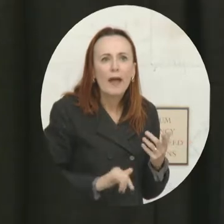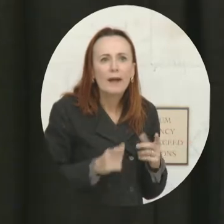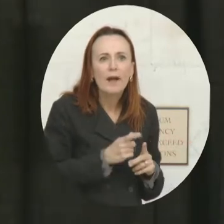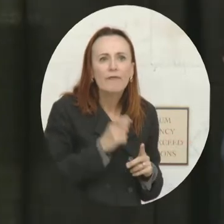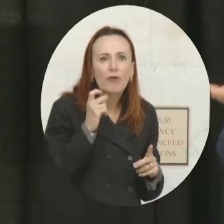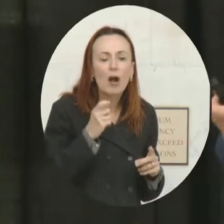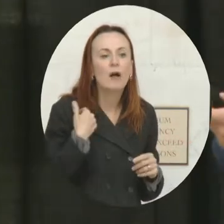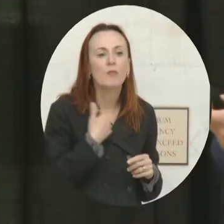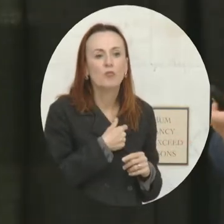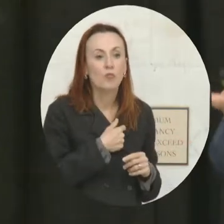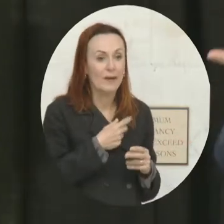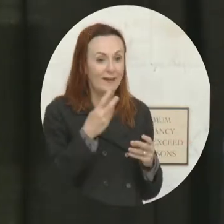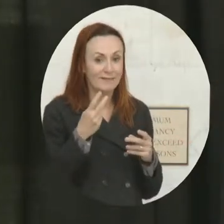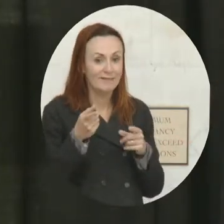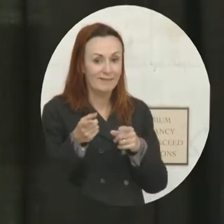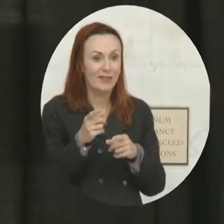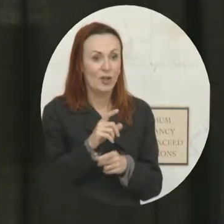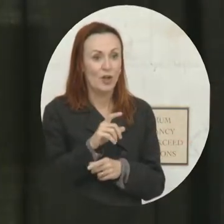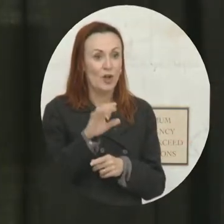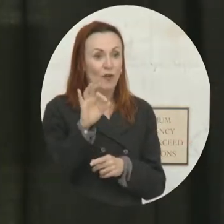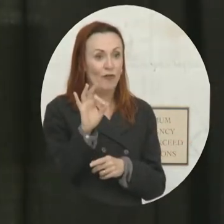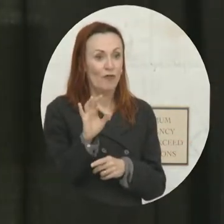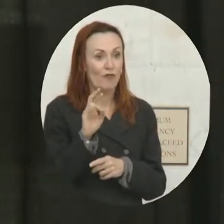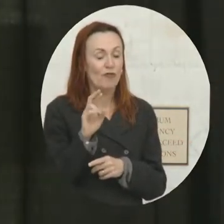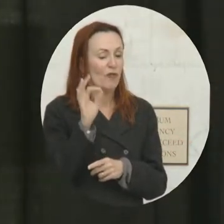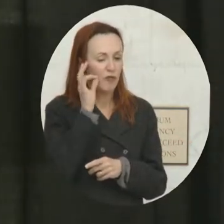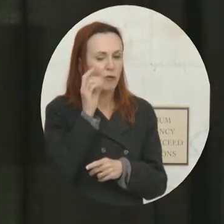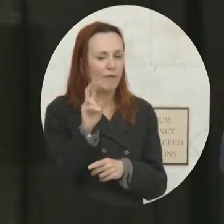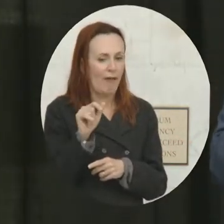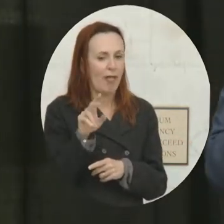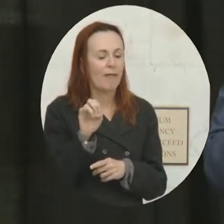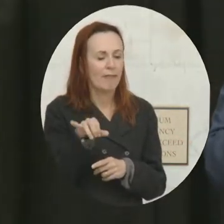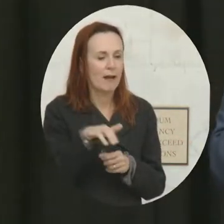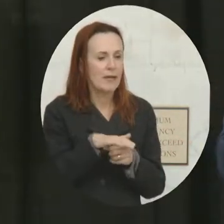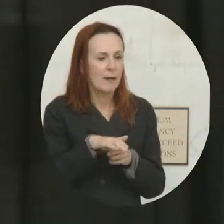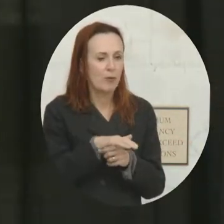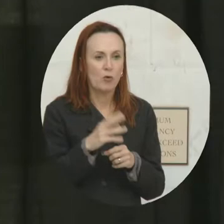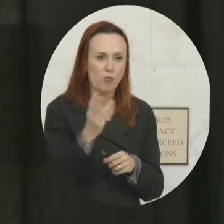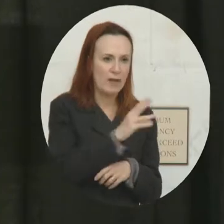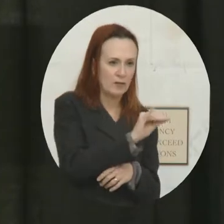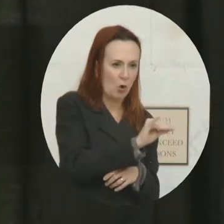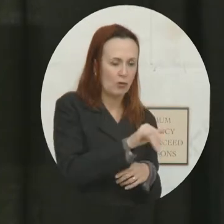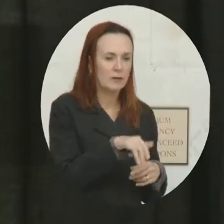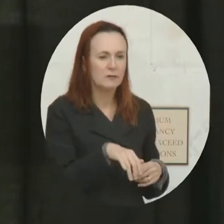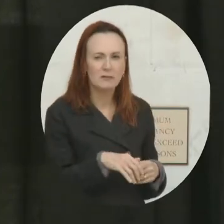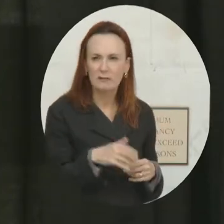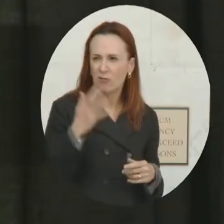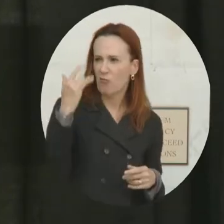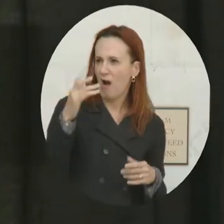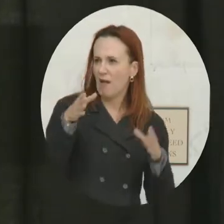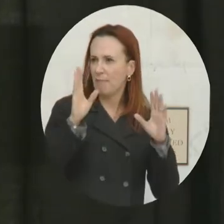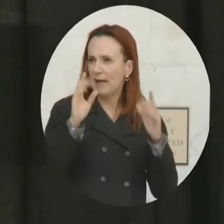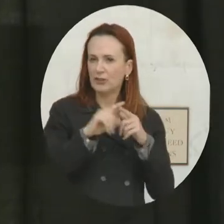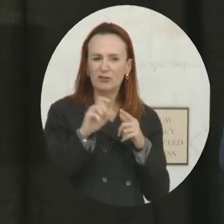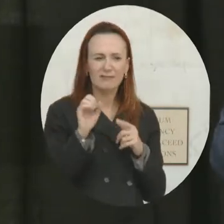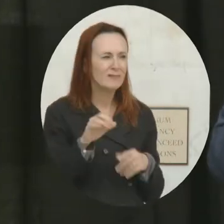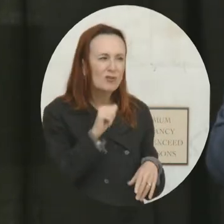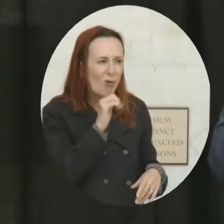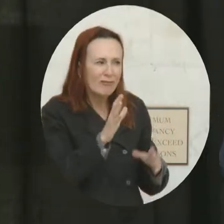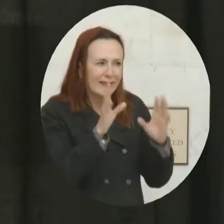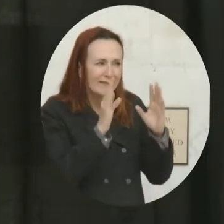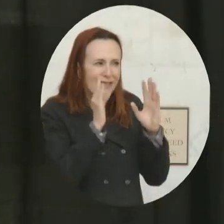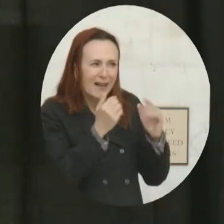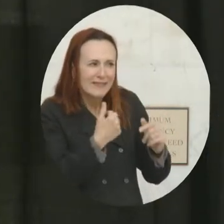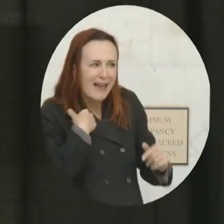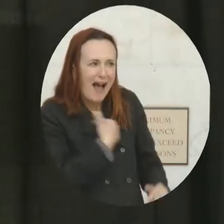So we went to the Fruitvale neighborhood and talked to West Oakland as well, and they said, well, why should we listen to San Francisco? I'm like, well, don't listen to San Francisco.